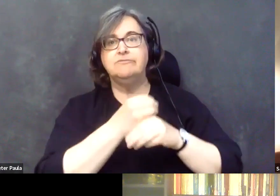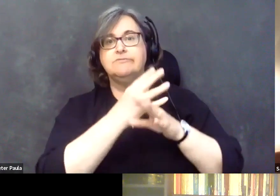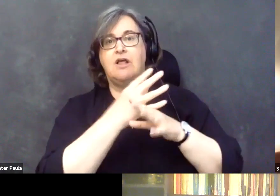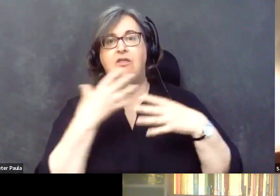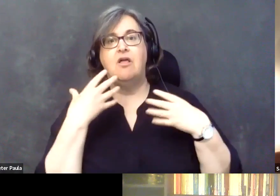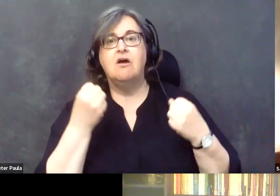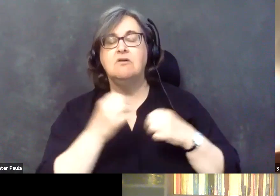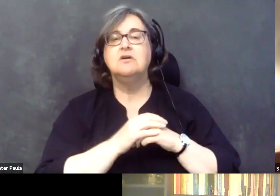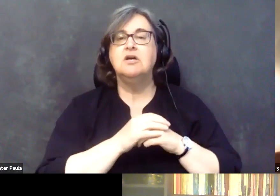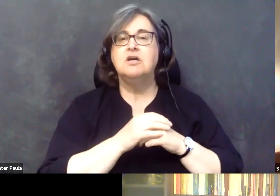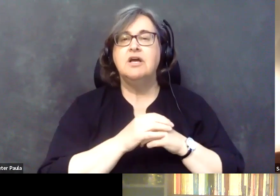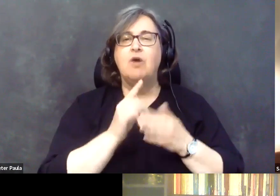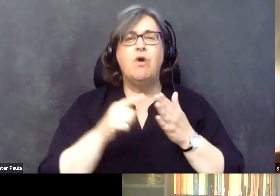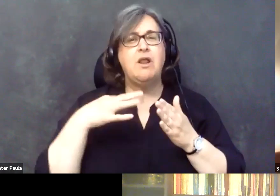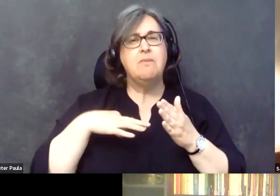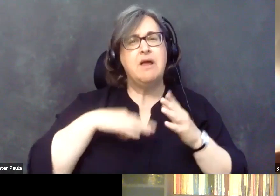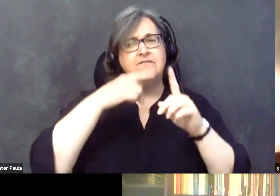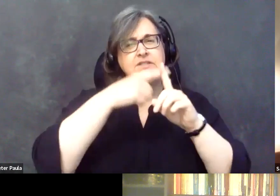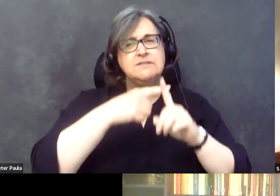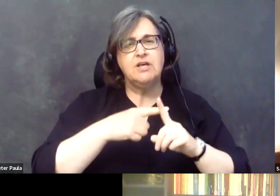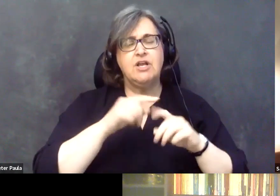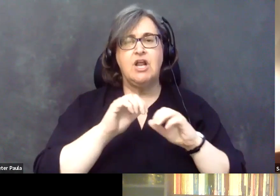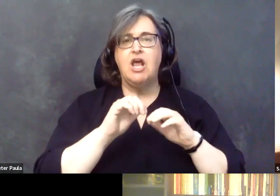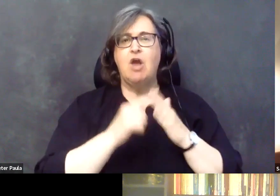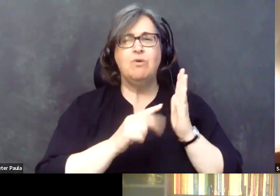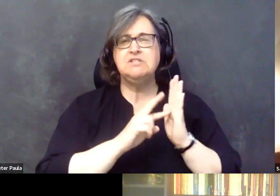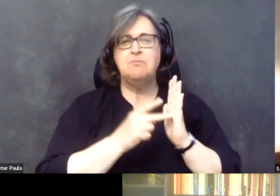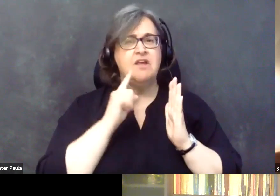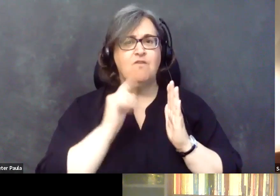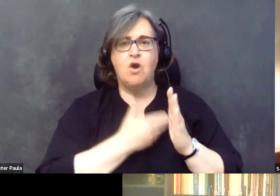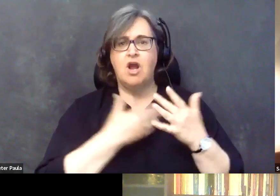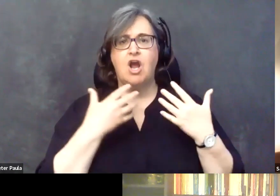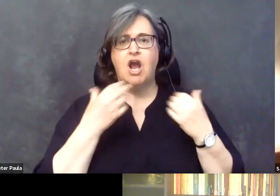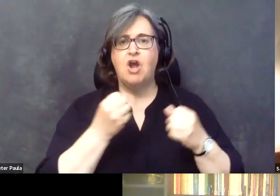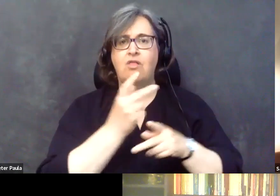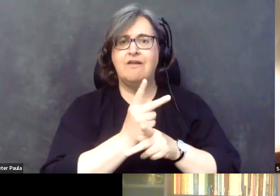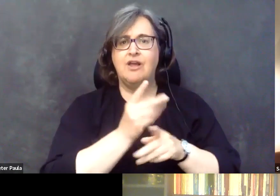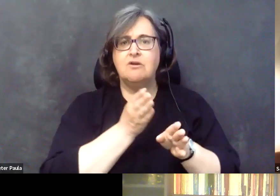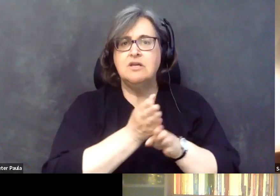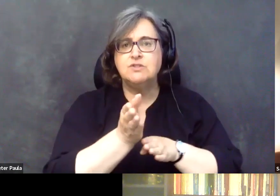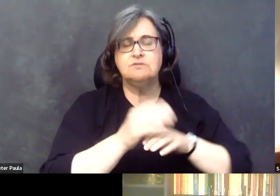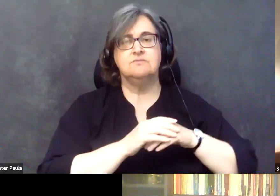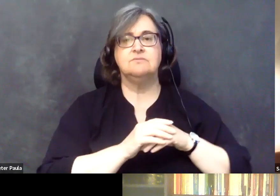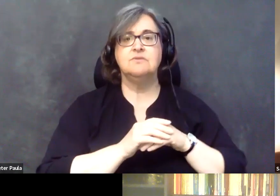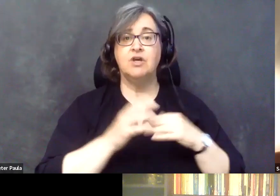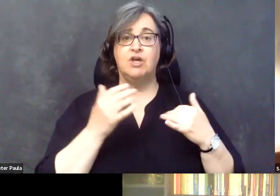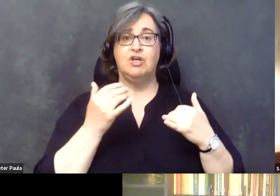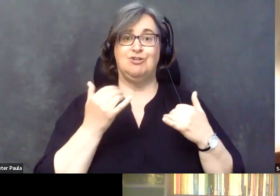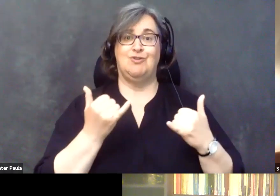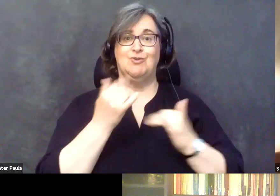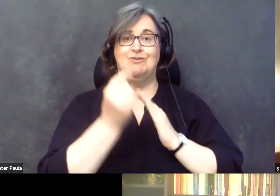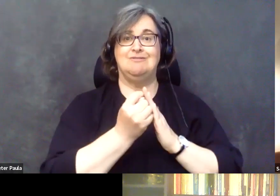what it represents in our healthcare industry in our present moment.